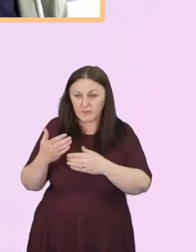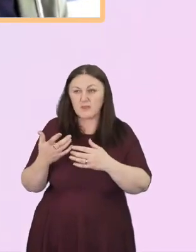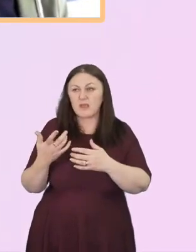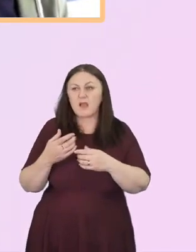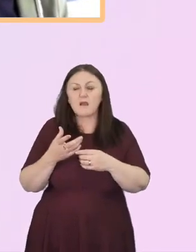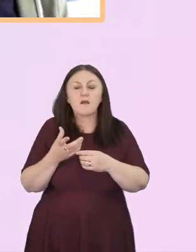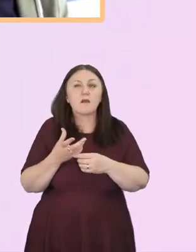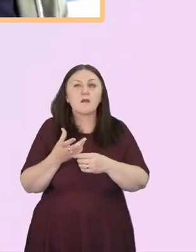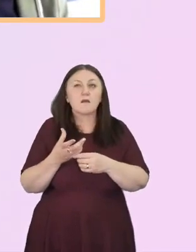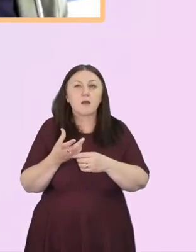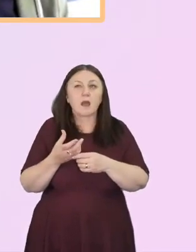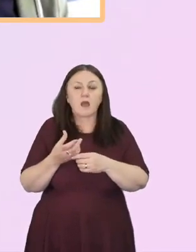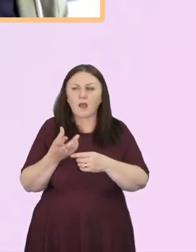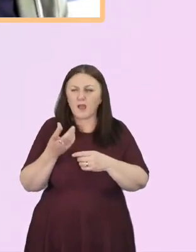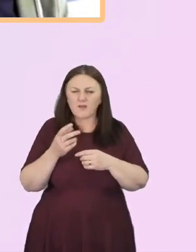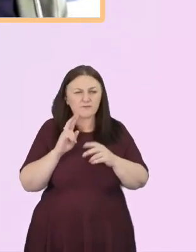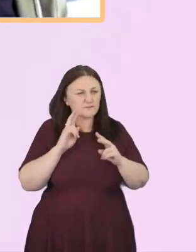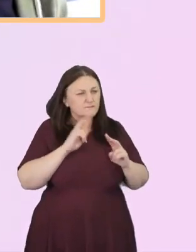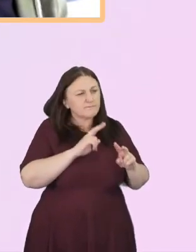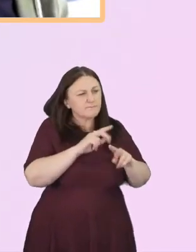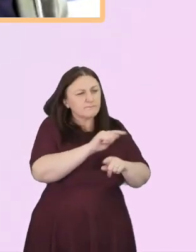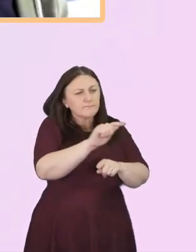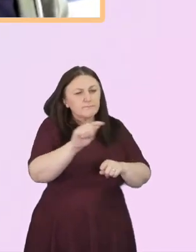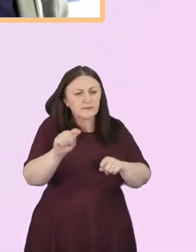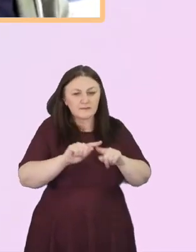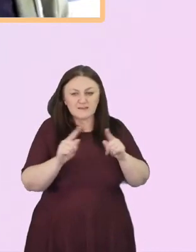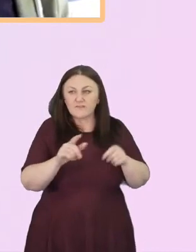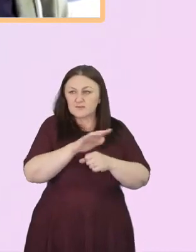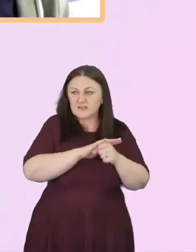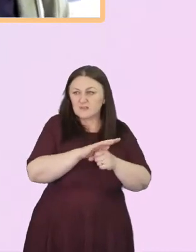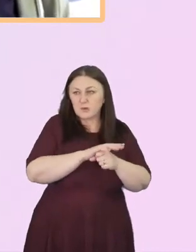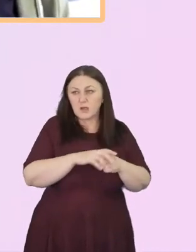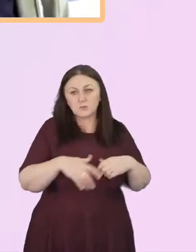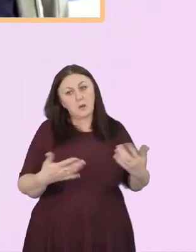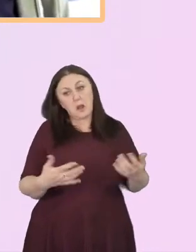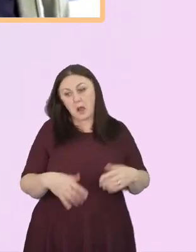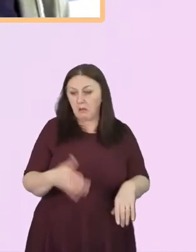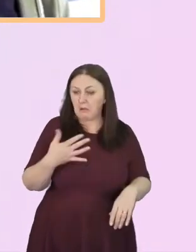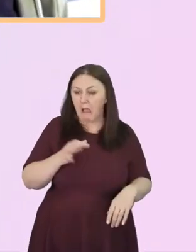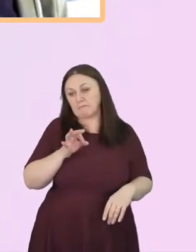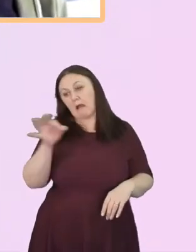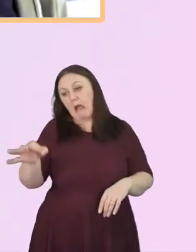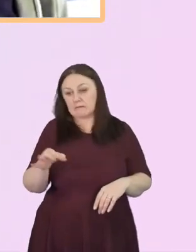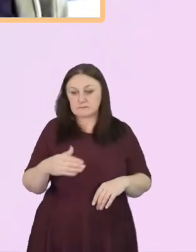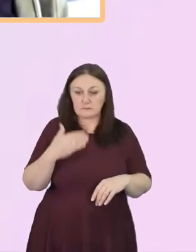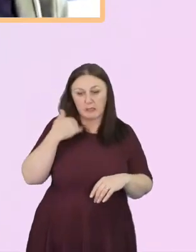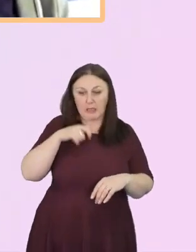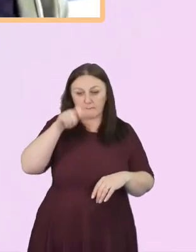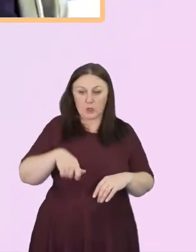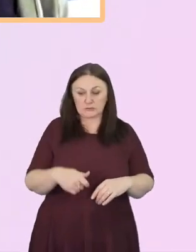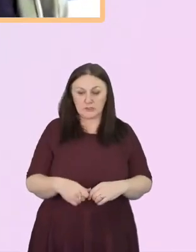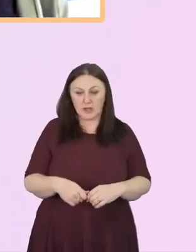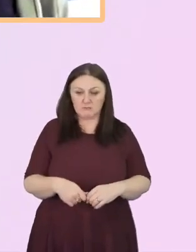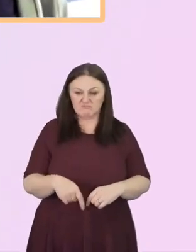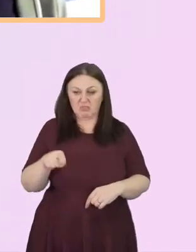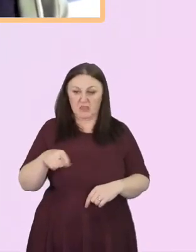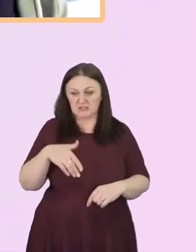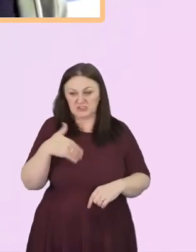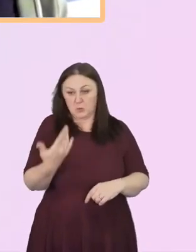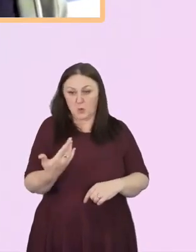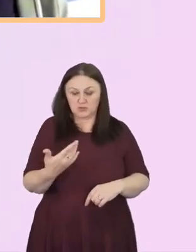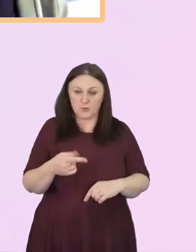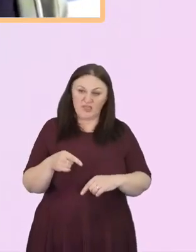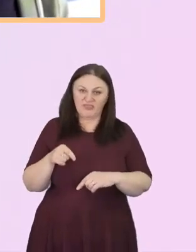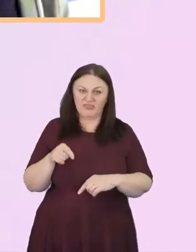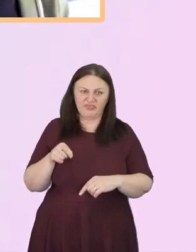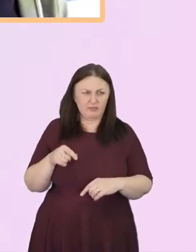it said in lots of situations that, oh, well, I've asked. I've asked a black person if they'd step up. And no, they don't want to. You know, they don't want